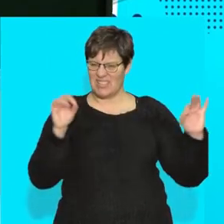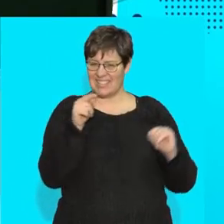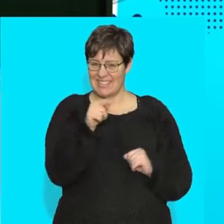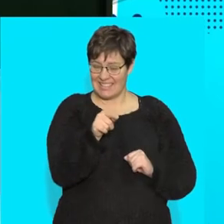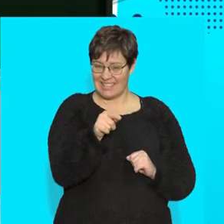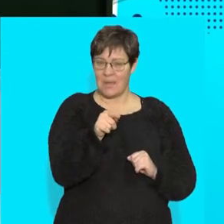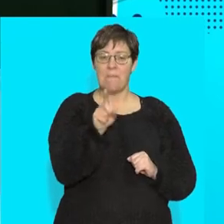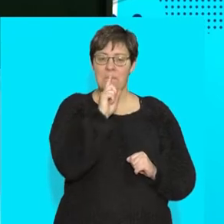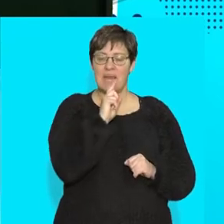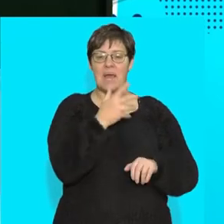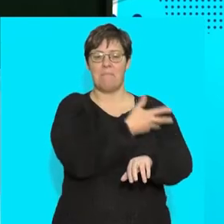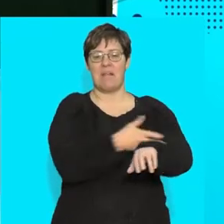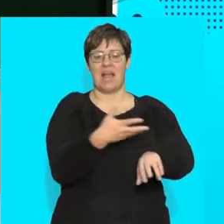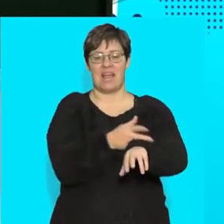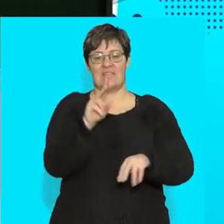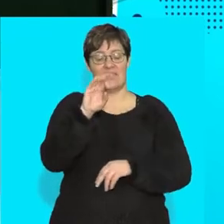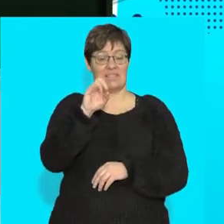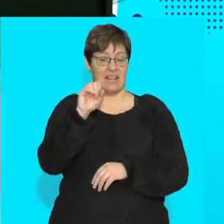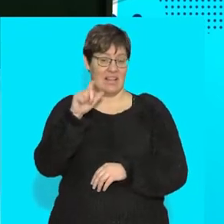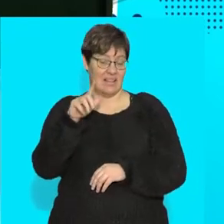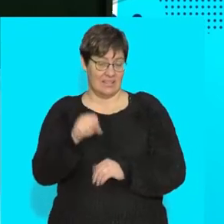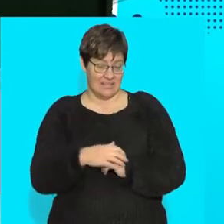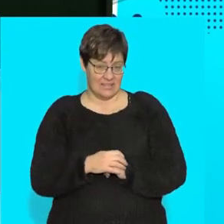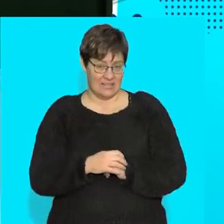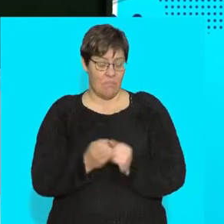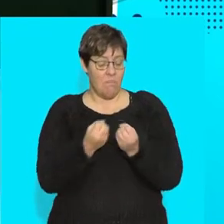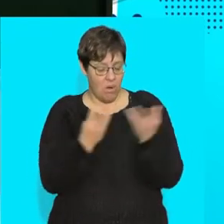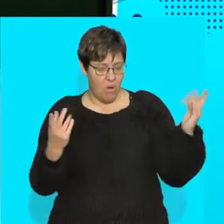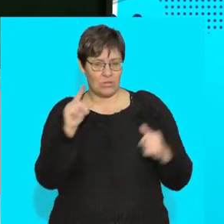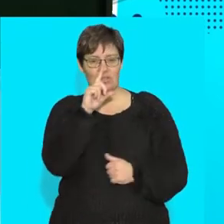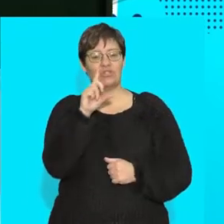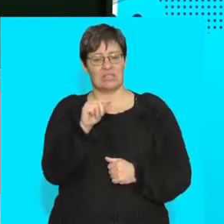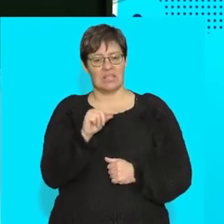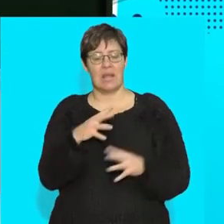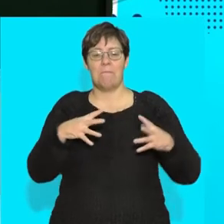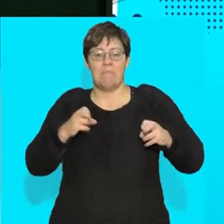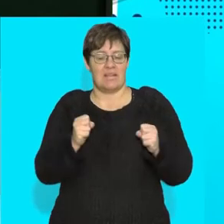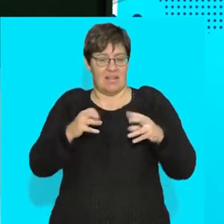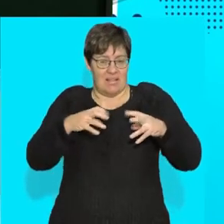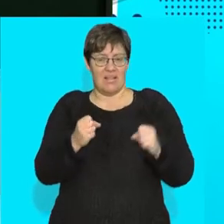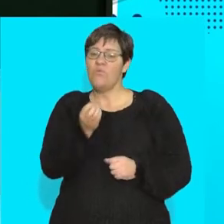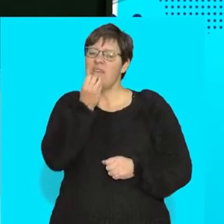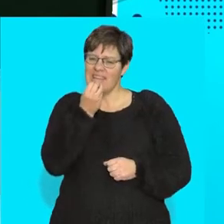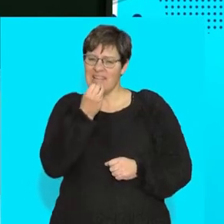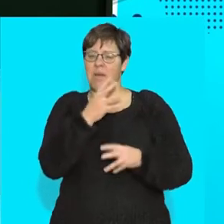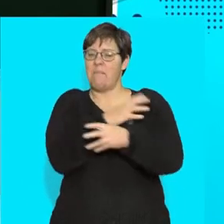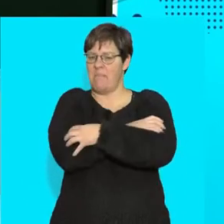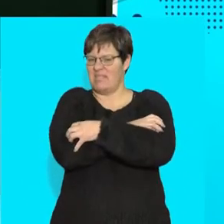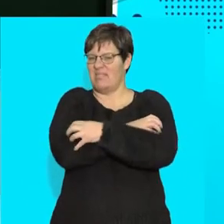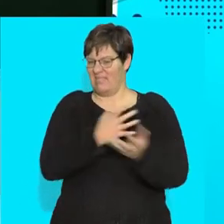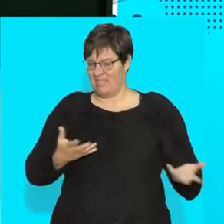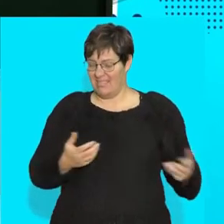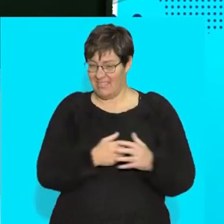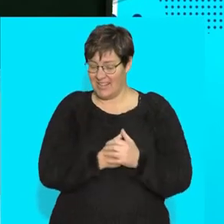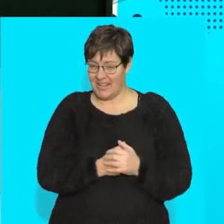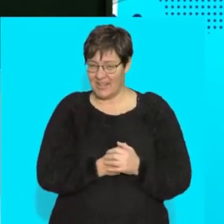actually be blood vessel. Now, the most of the chicken is muscle, that is what you're eating. So I want you to see